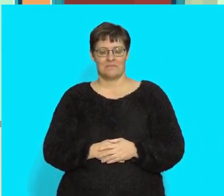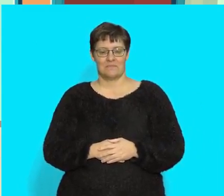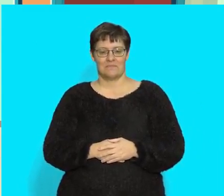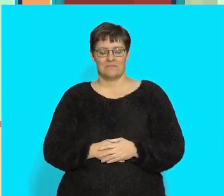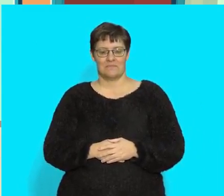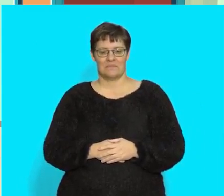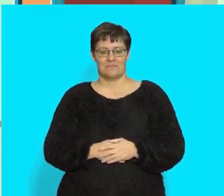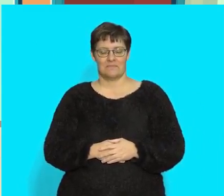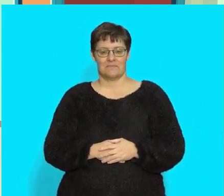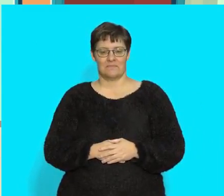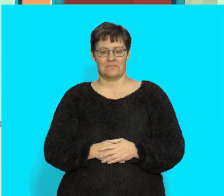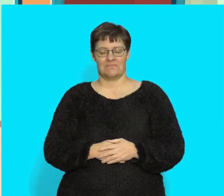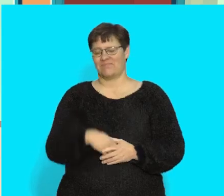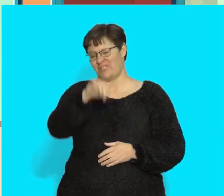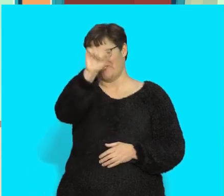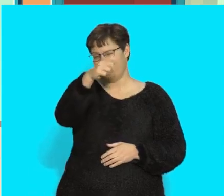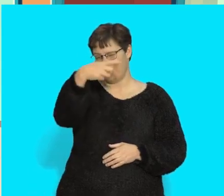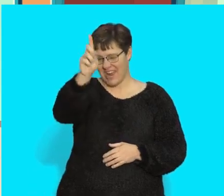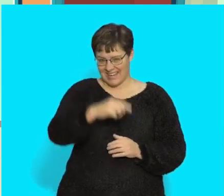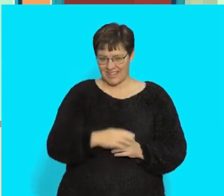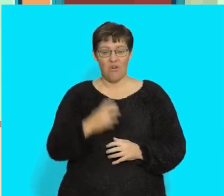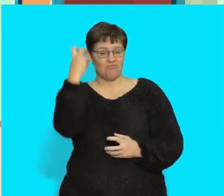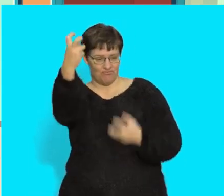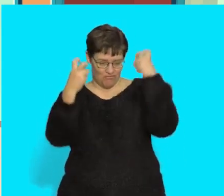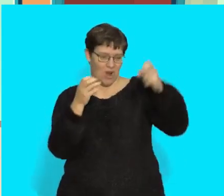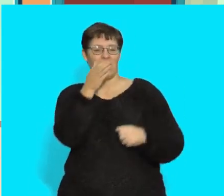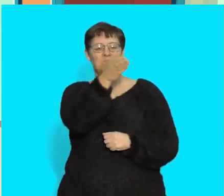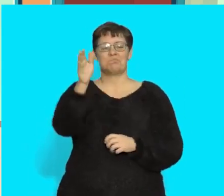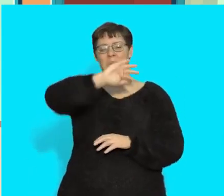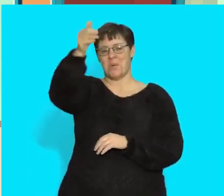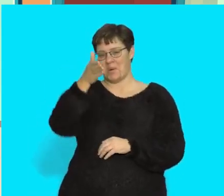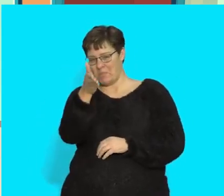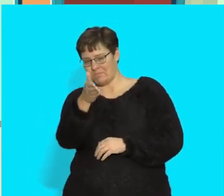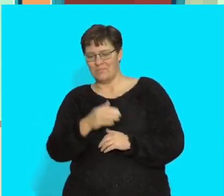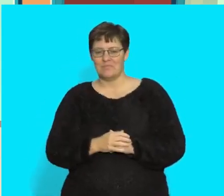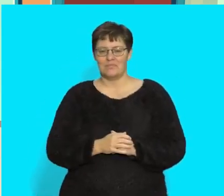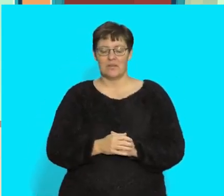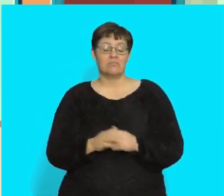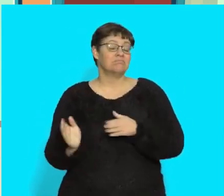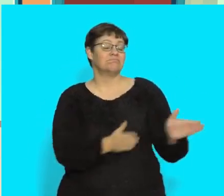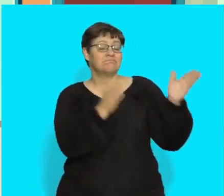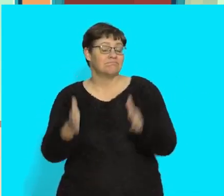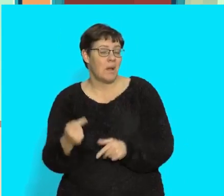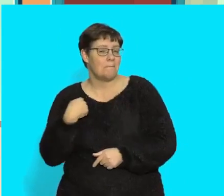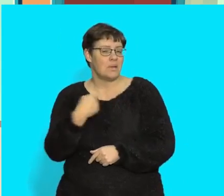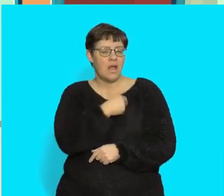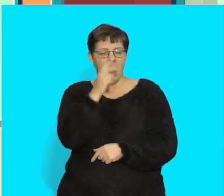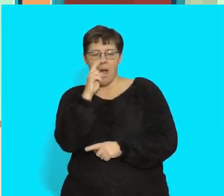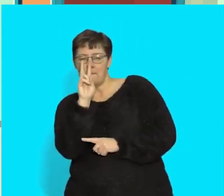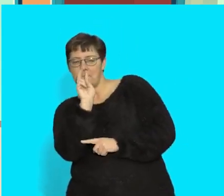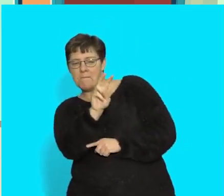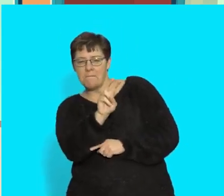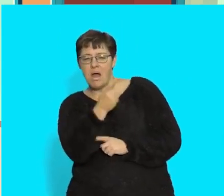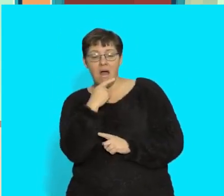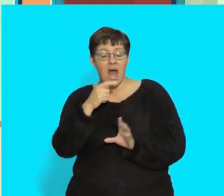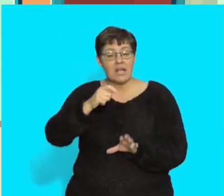Yes. Rocks is correct. I spy with my little eye. Is it a spoon, the